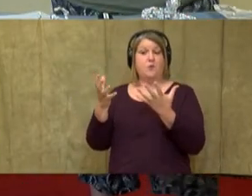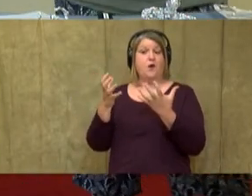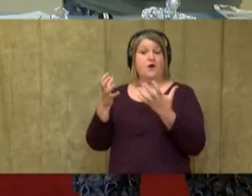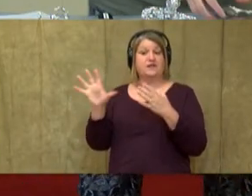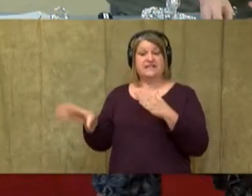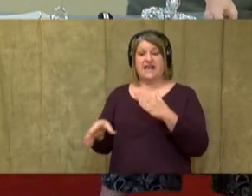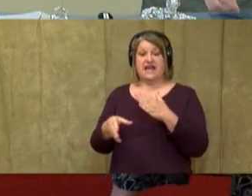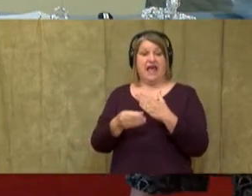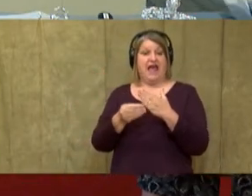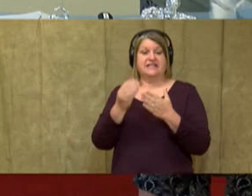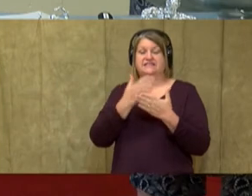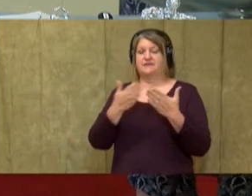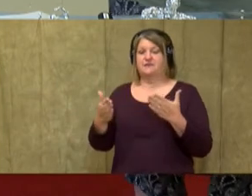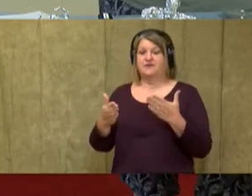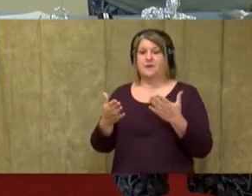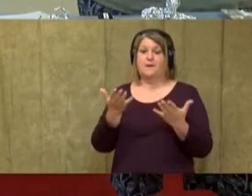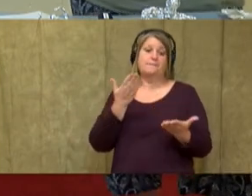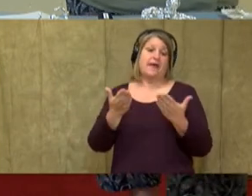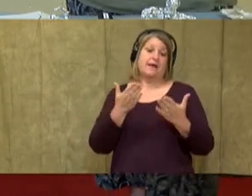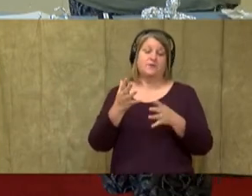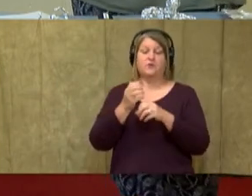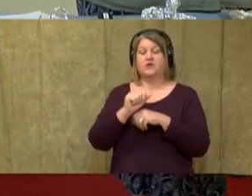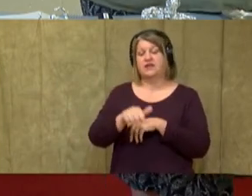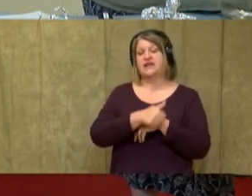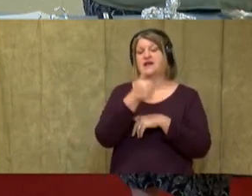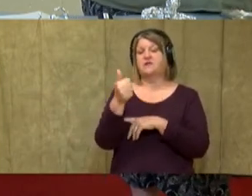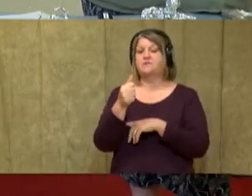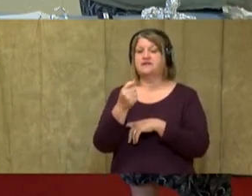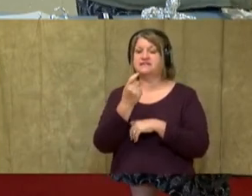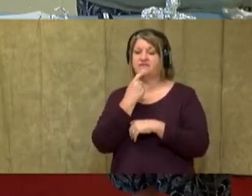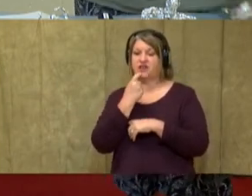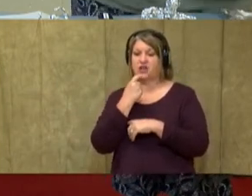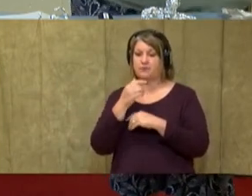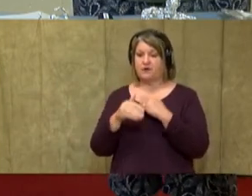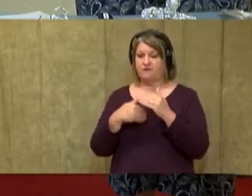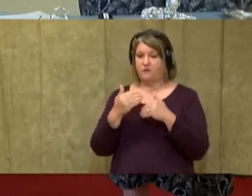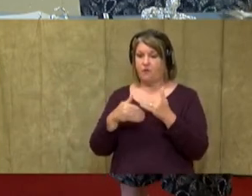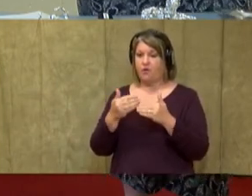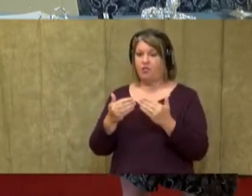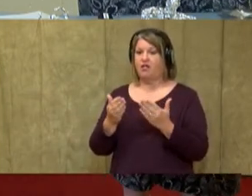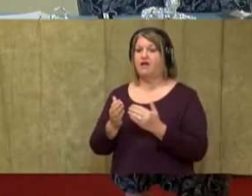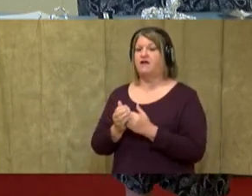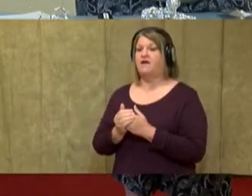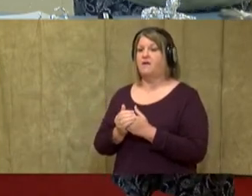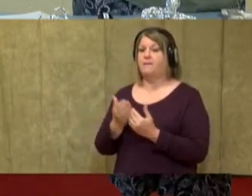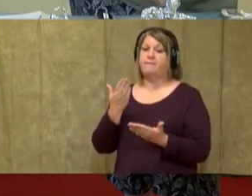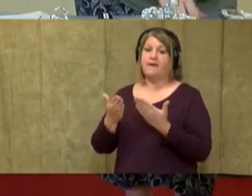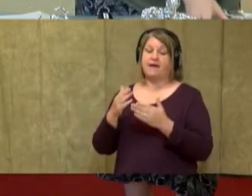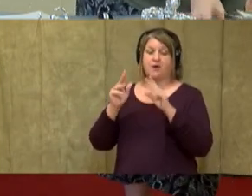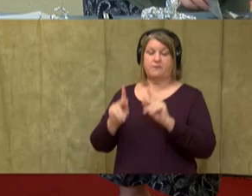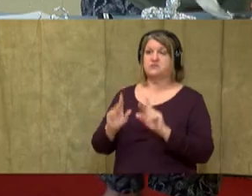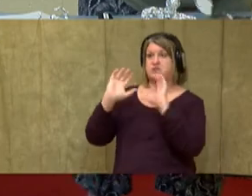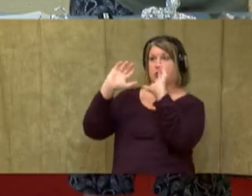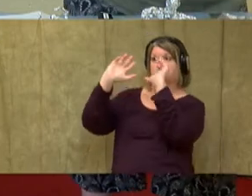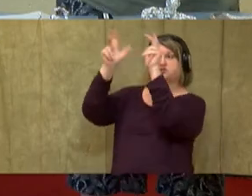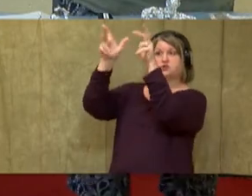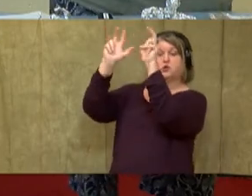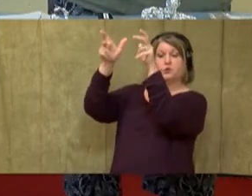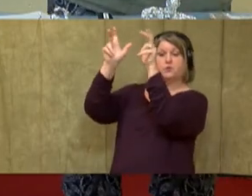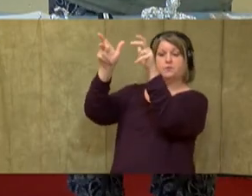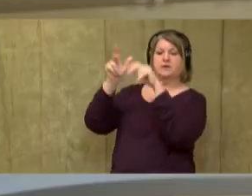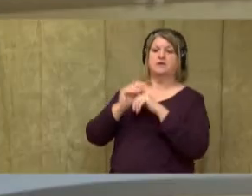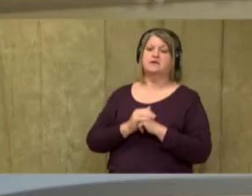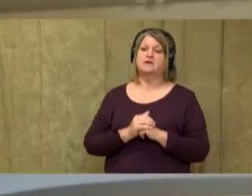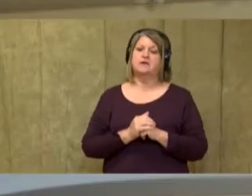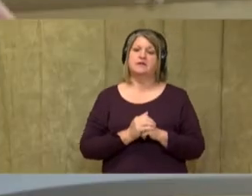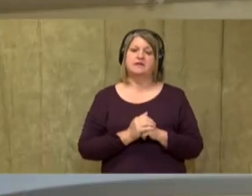Maybe you want to take another piece of aluminum foil, if you were making somebody shoot a hoop, like a basketball hoop, you